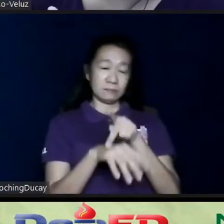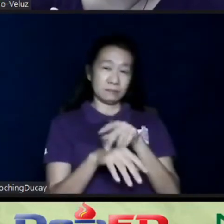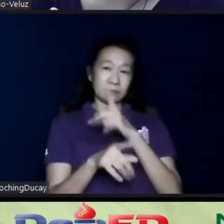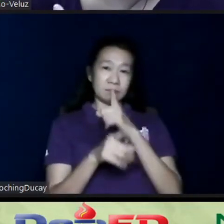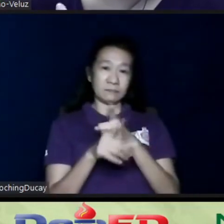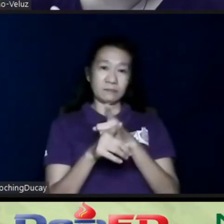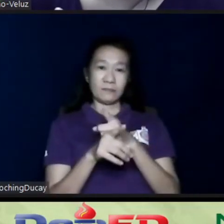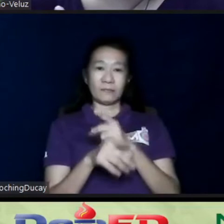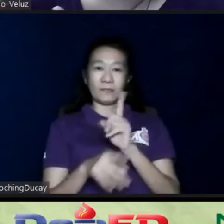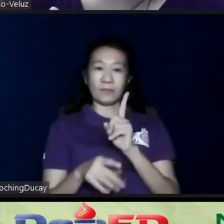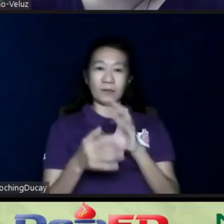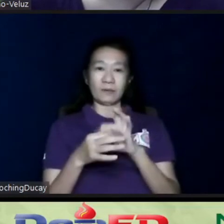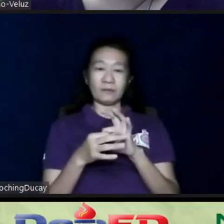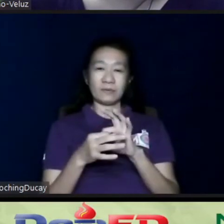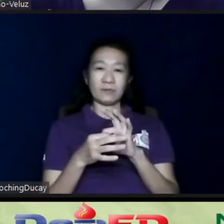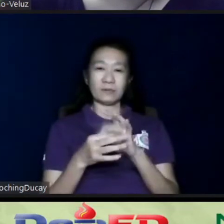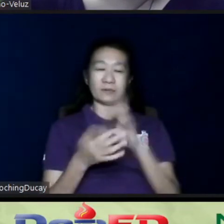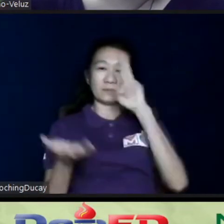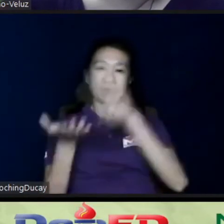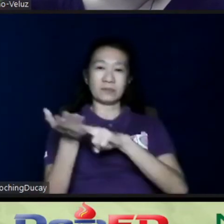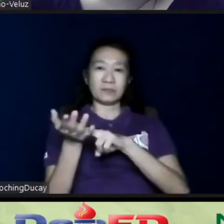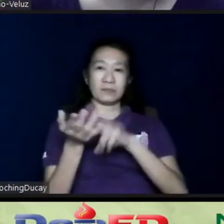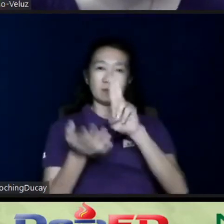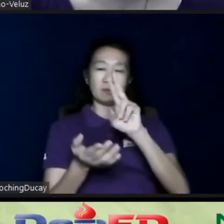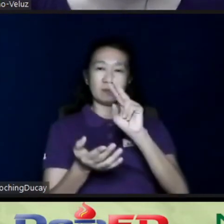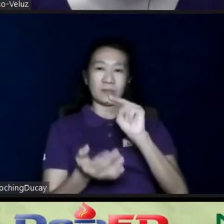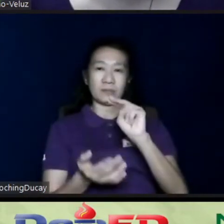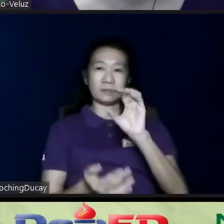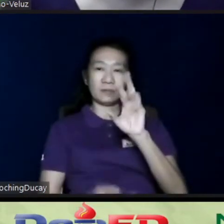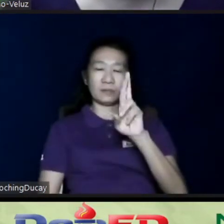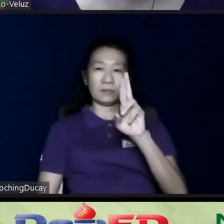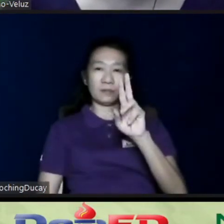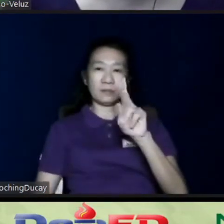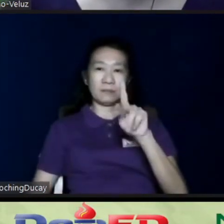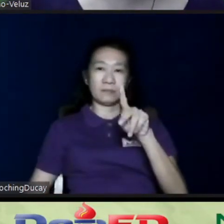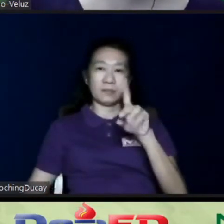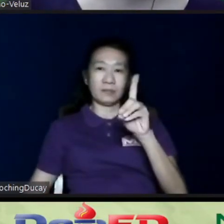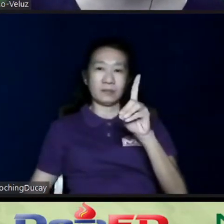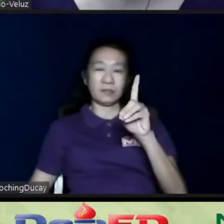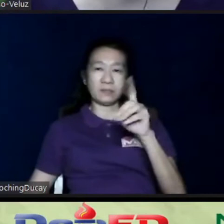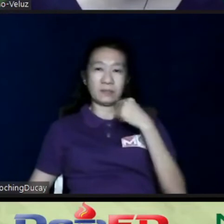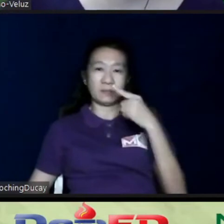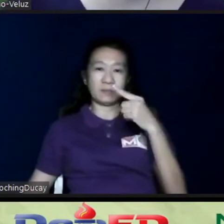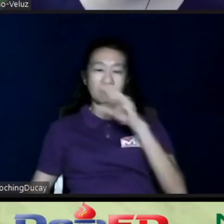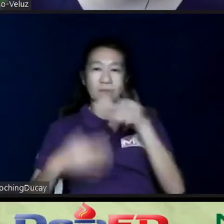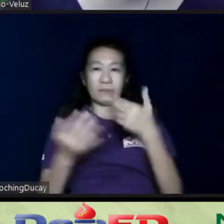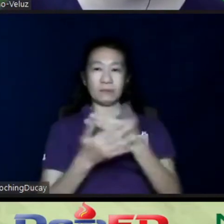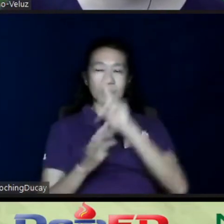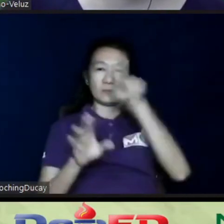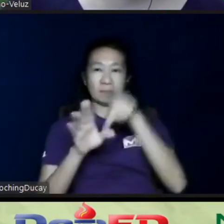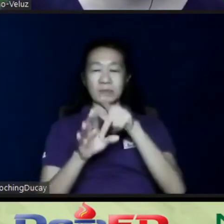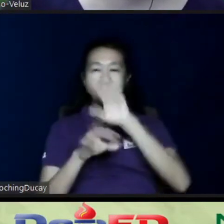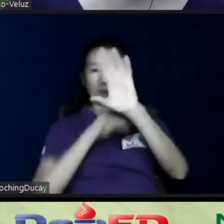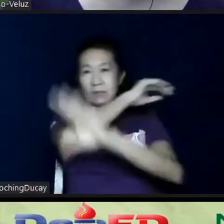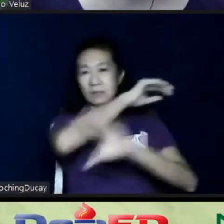one of the signatories of the UNCRPD, which says that all participating countries